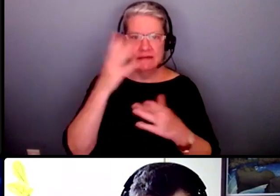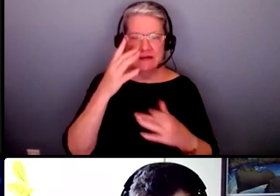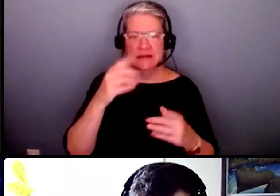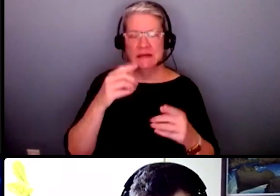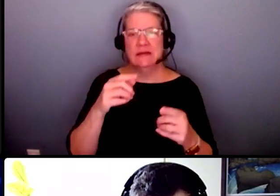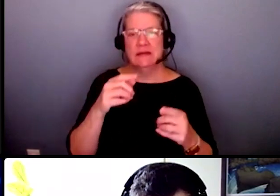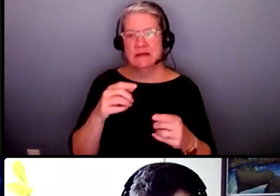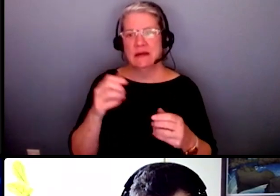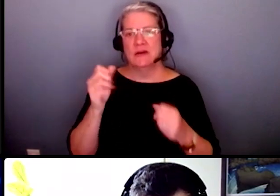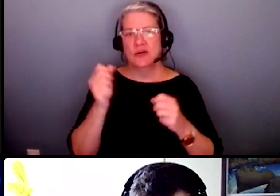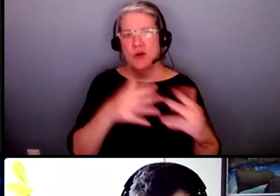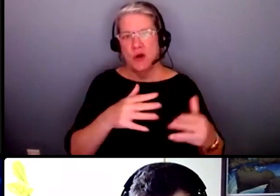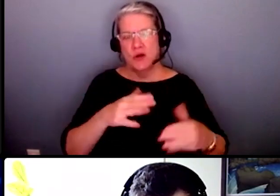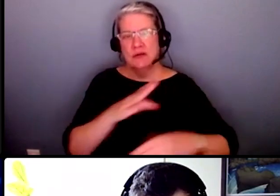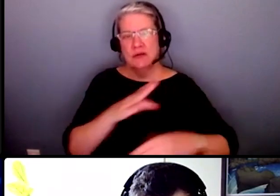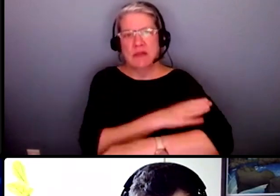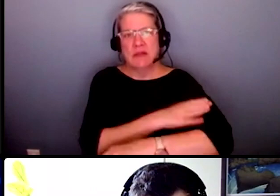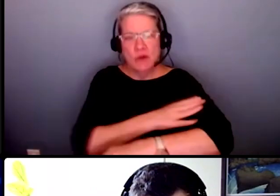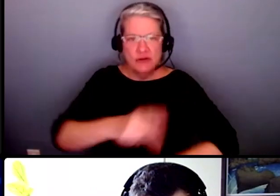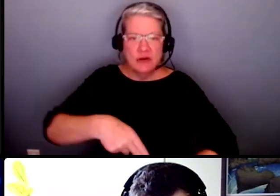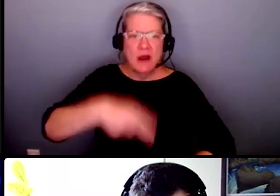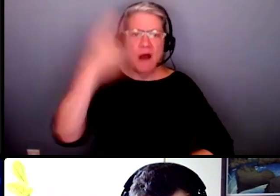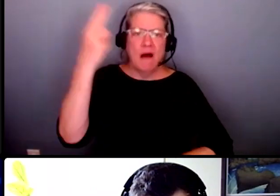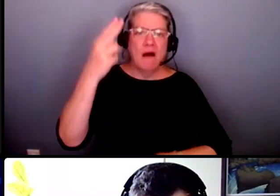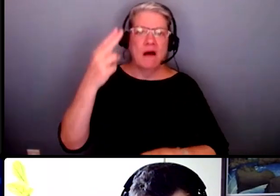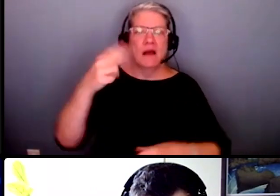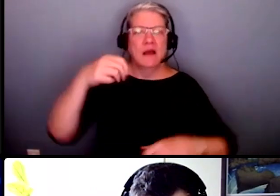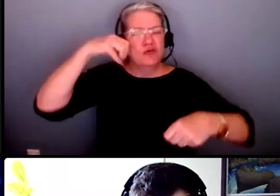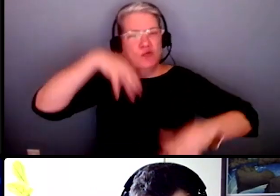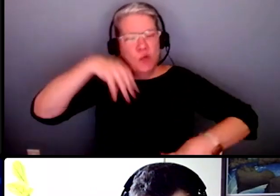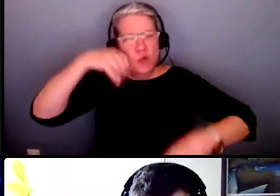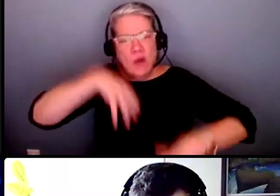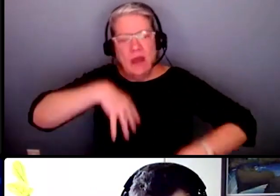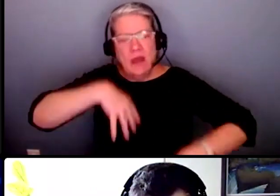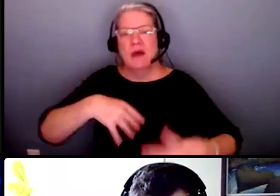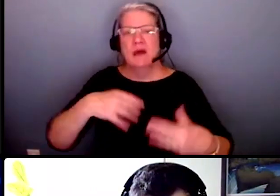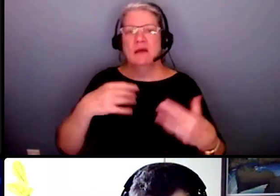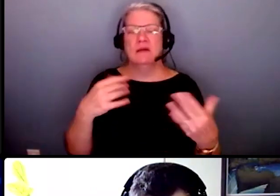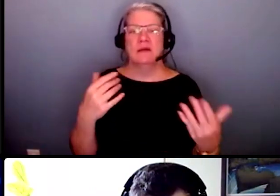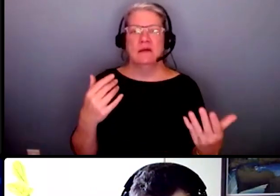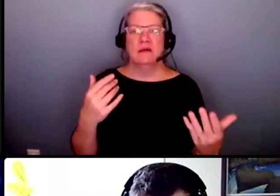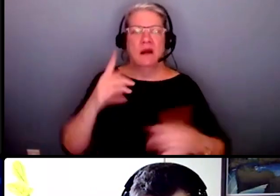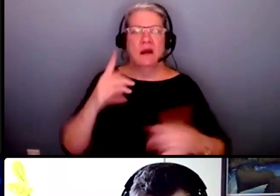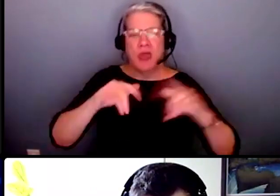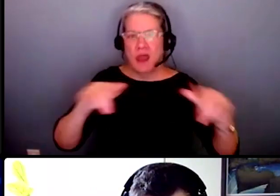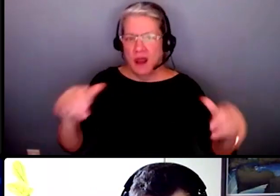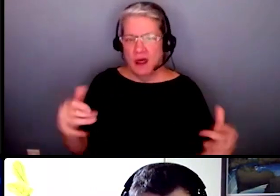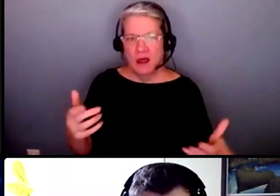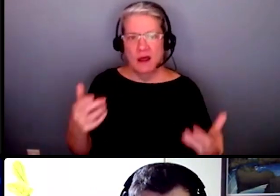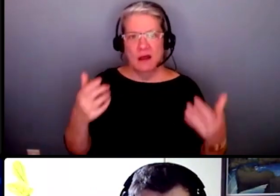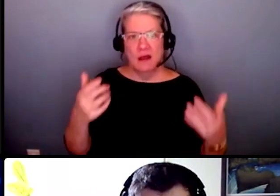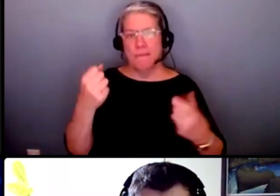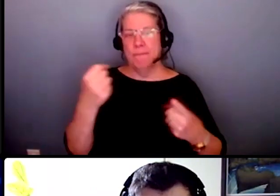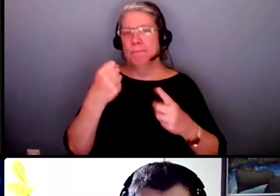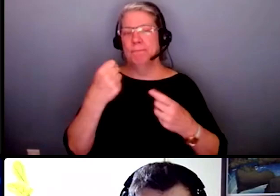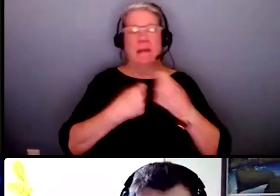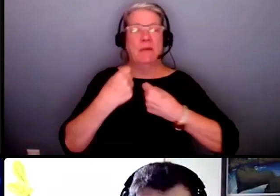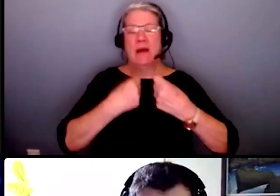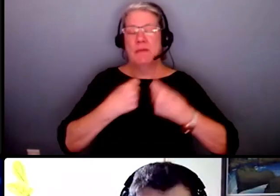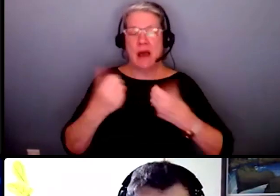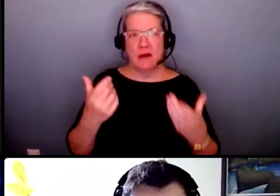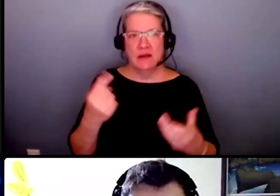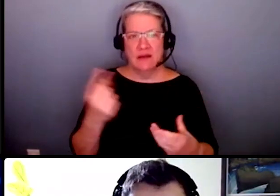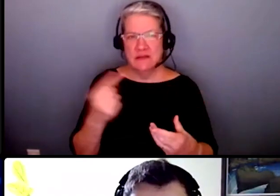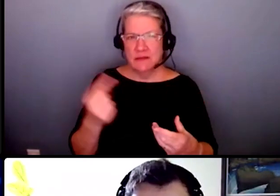our blood pressure skyrocket can start sweating um all sorts of different things happening happening if there's something